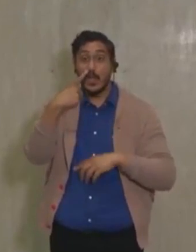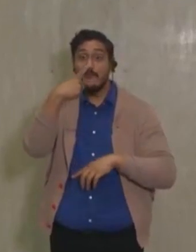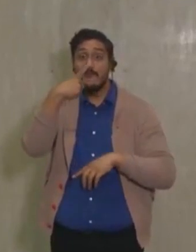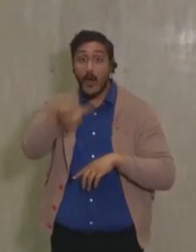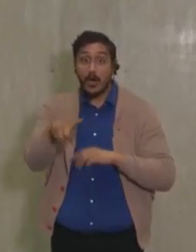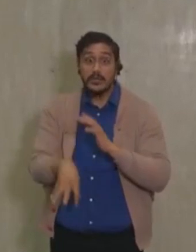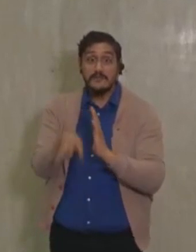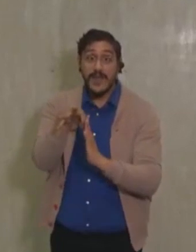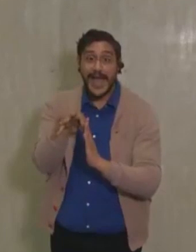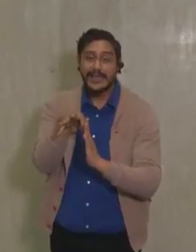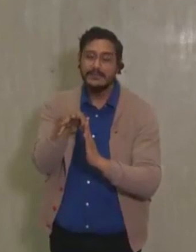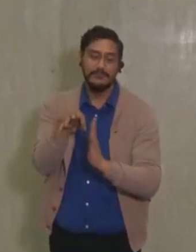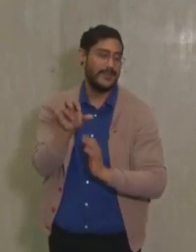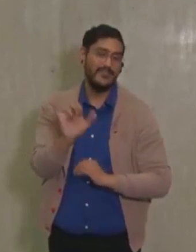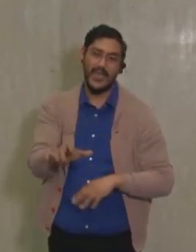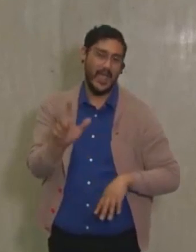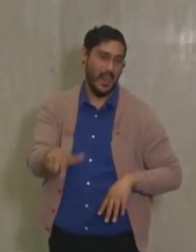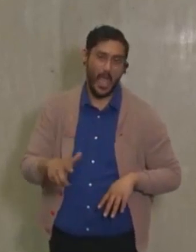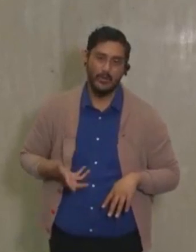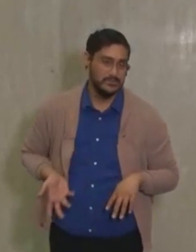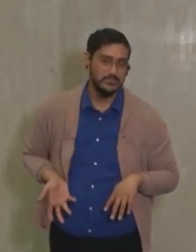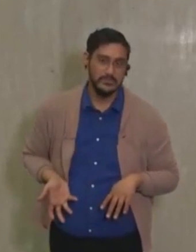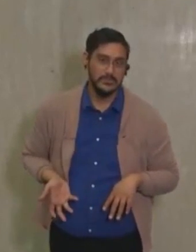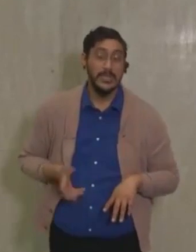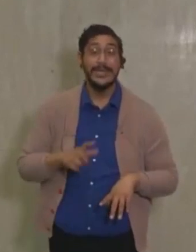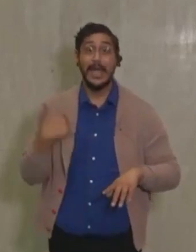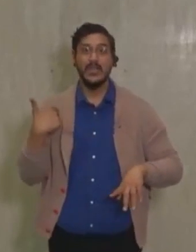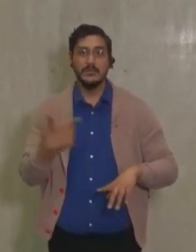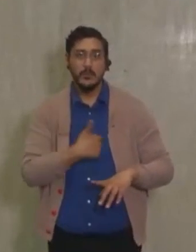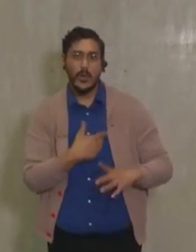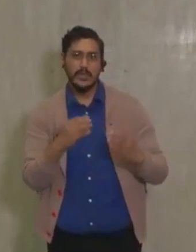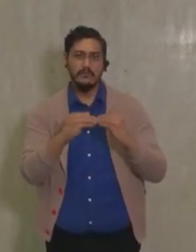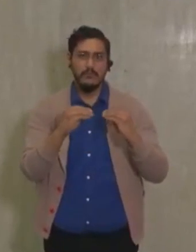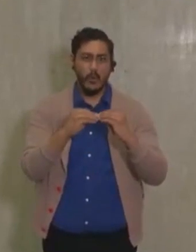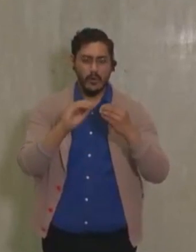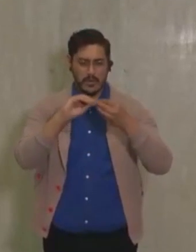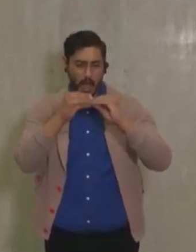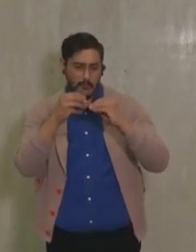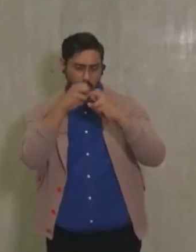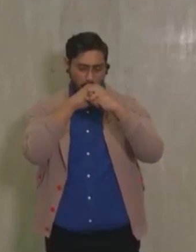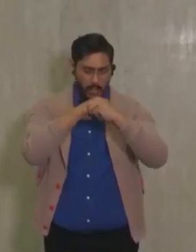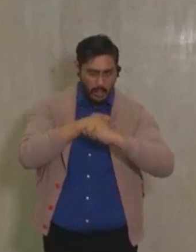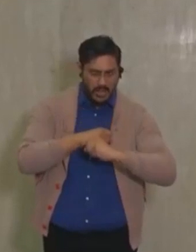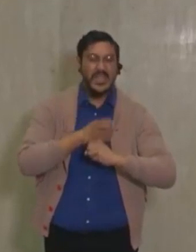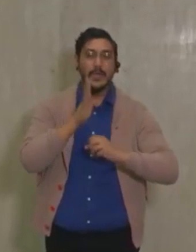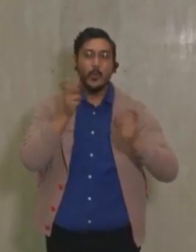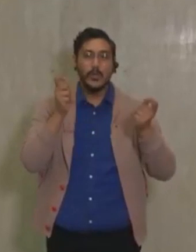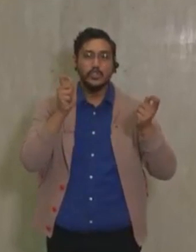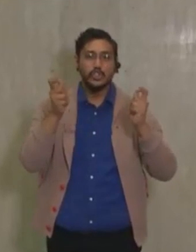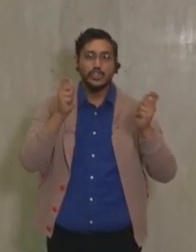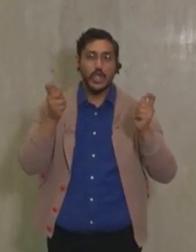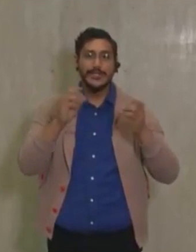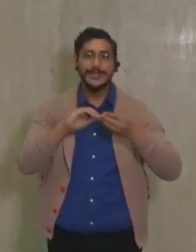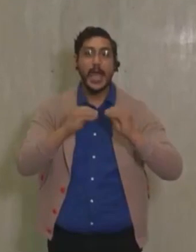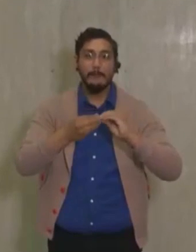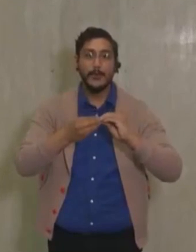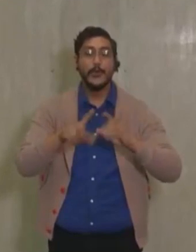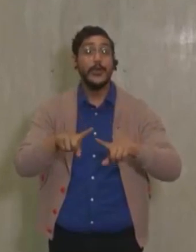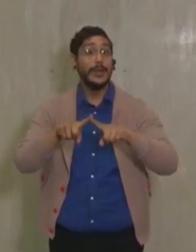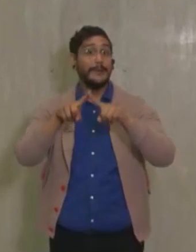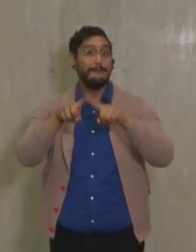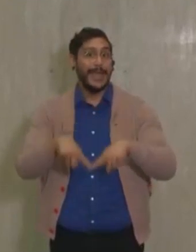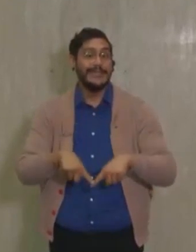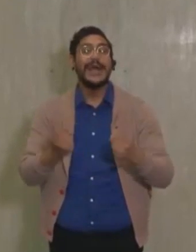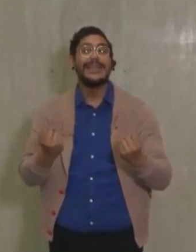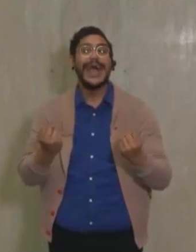low. And when we do our statistical analysis, we are going to adjust our estimates of the prevalence based on